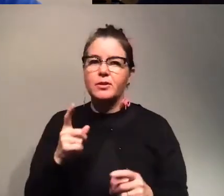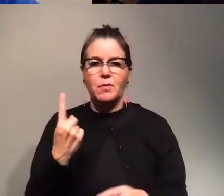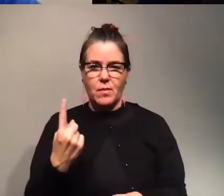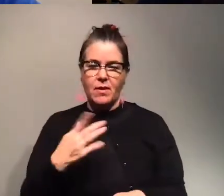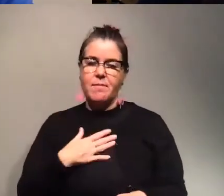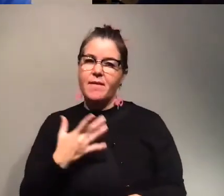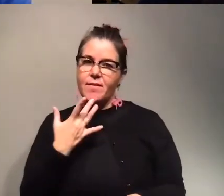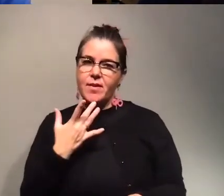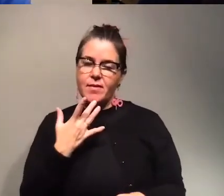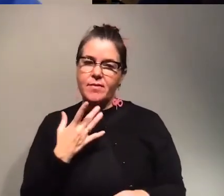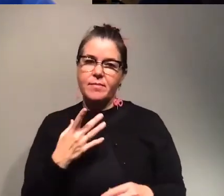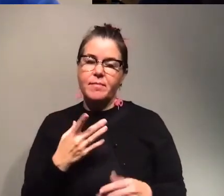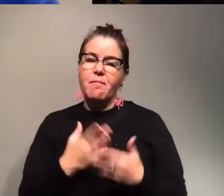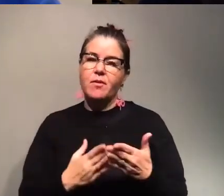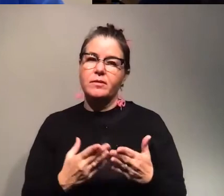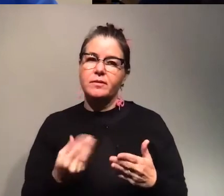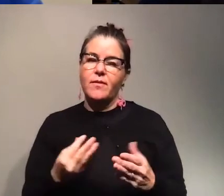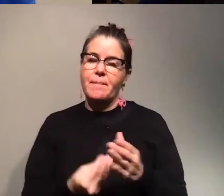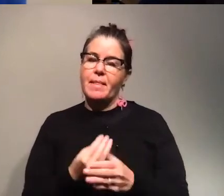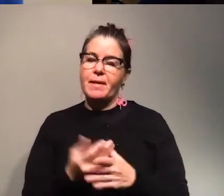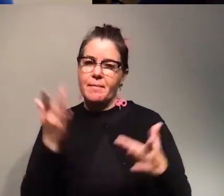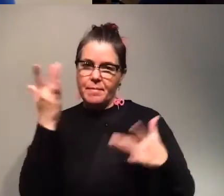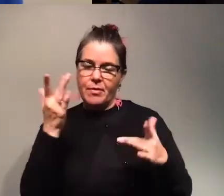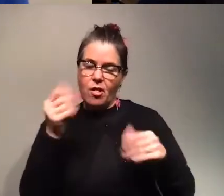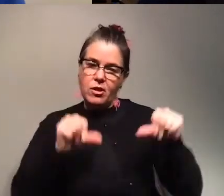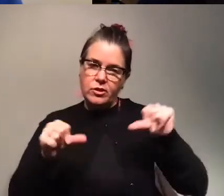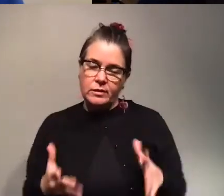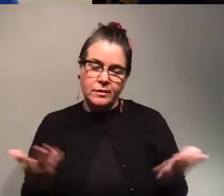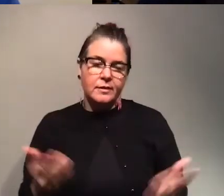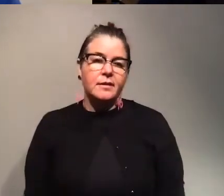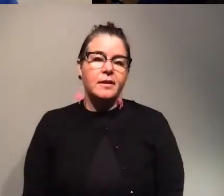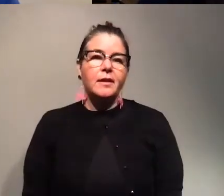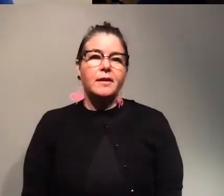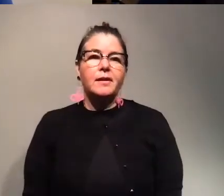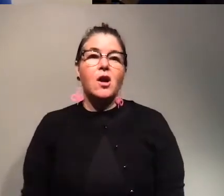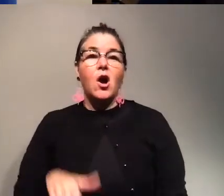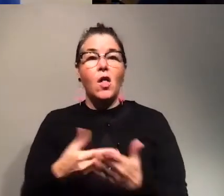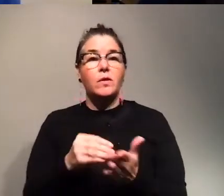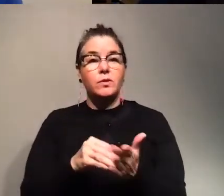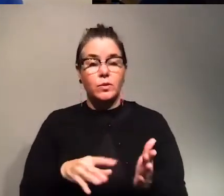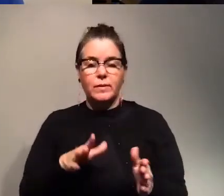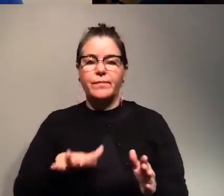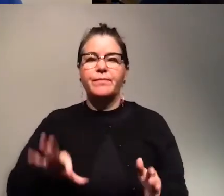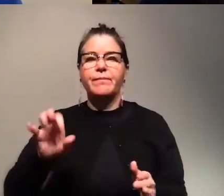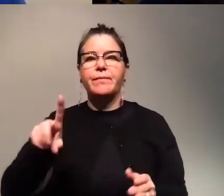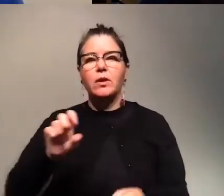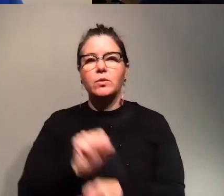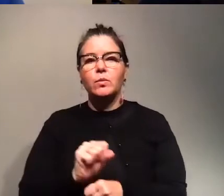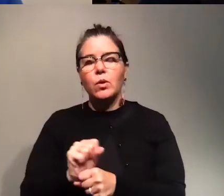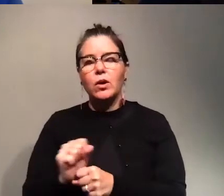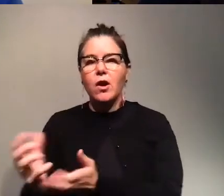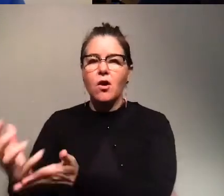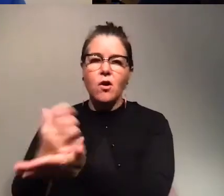my favorite products parts of being a plant pathologist is is that all the students who do field work uh they harvest